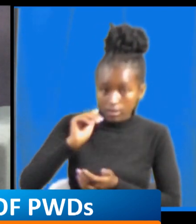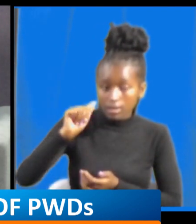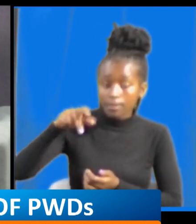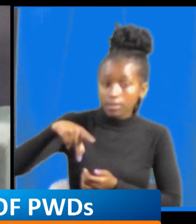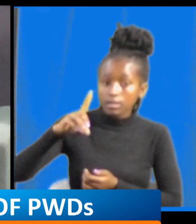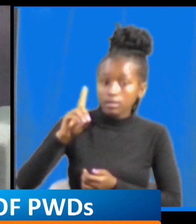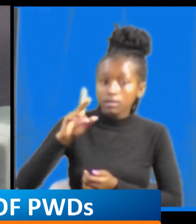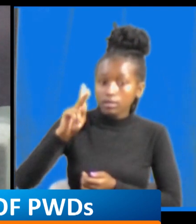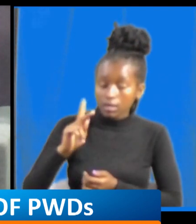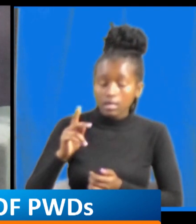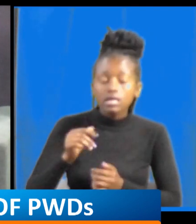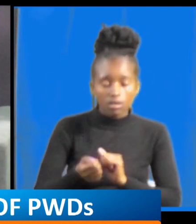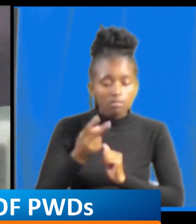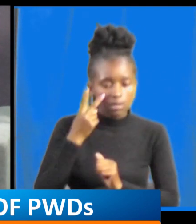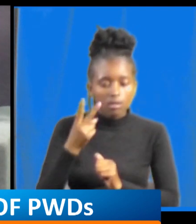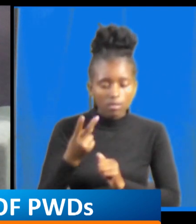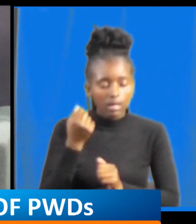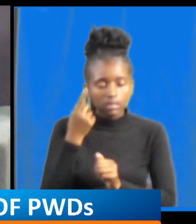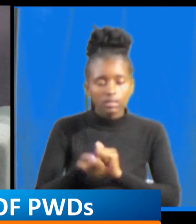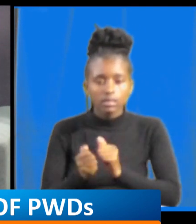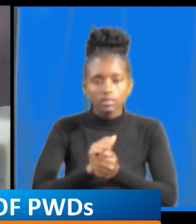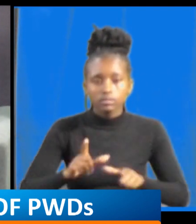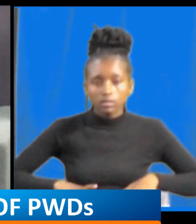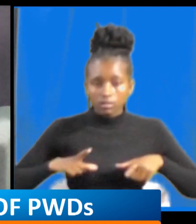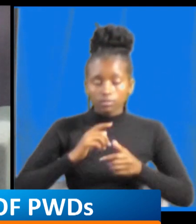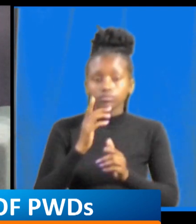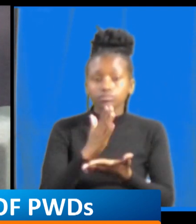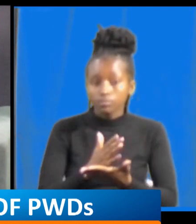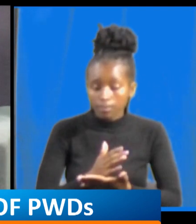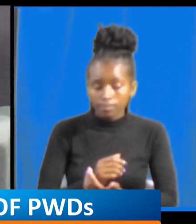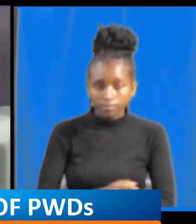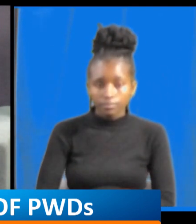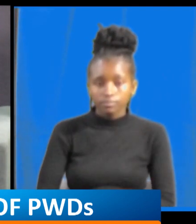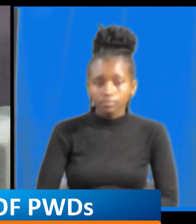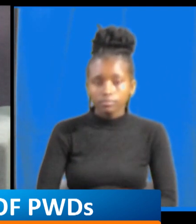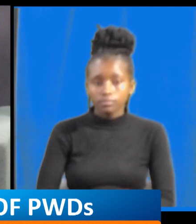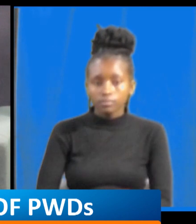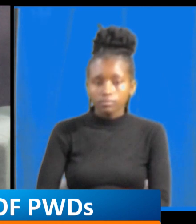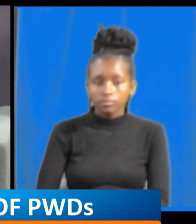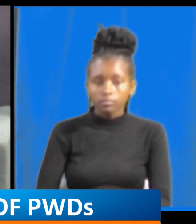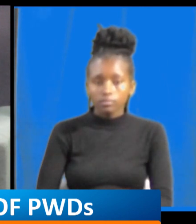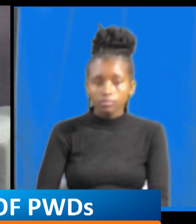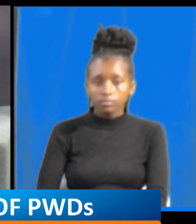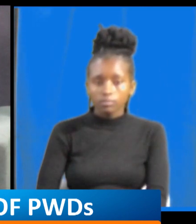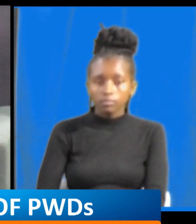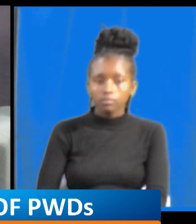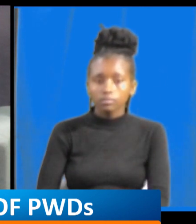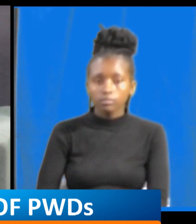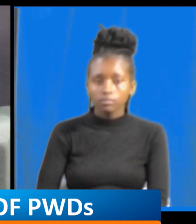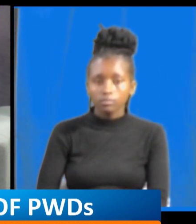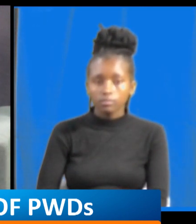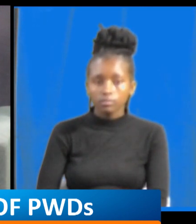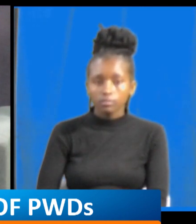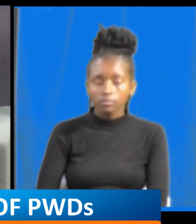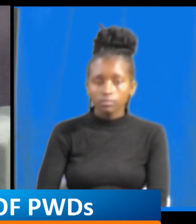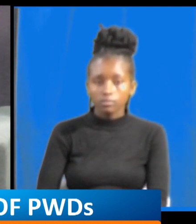as for you uh Delvin yes maybe i'm sure you have benefited a lot from APDK